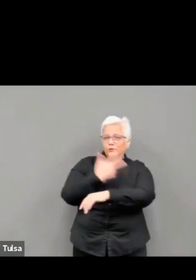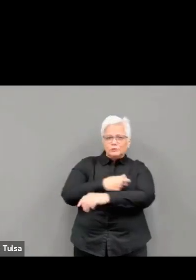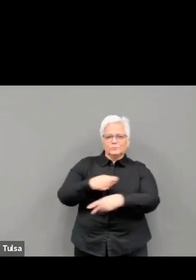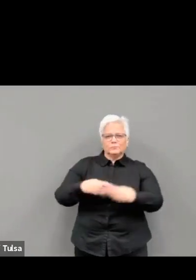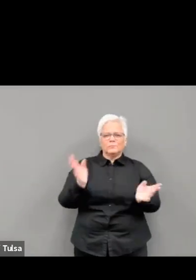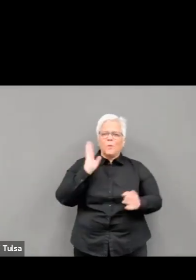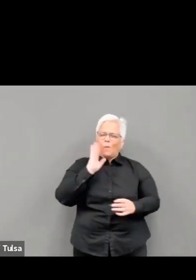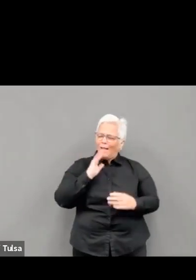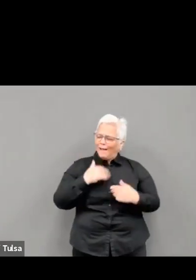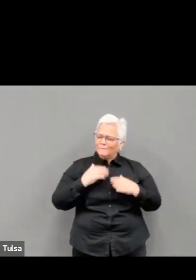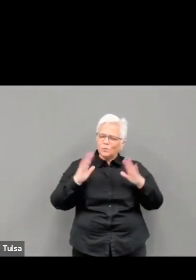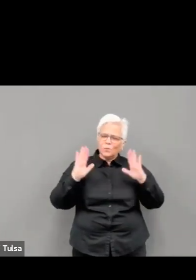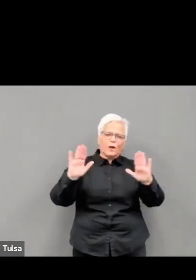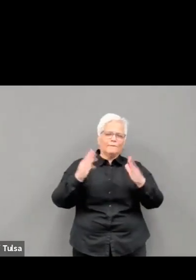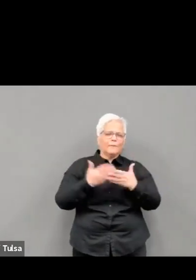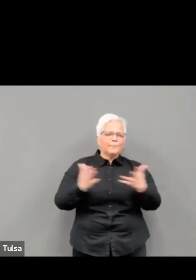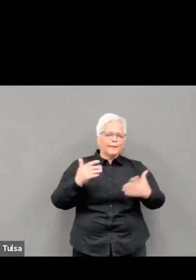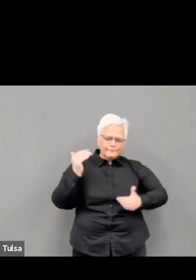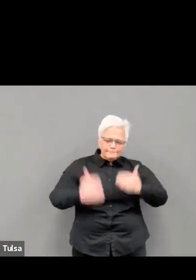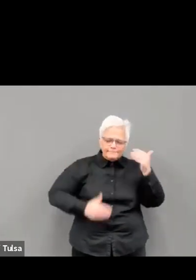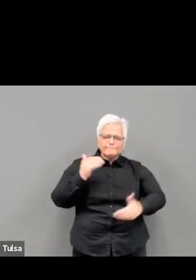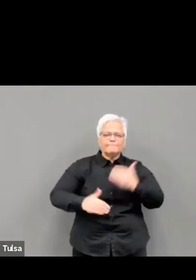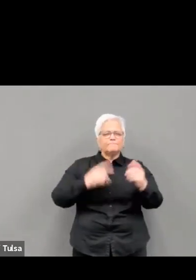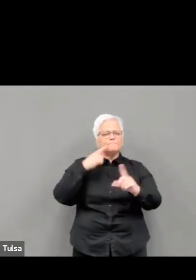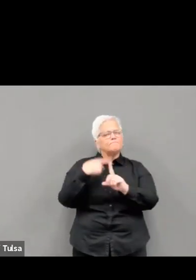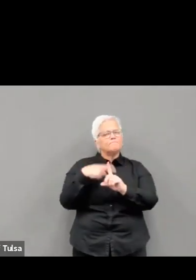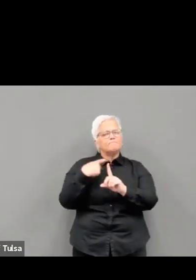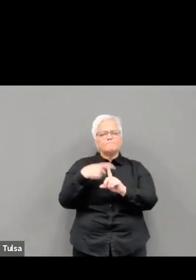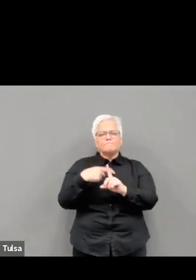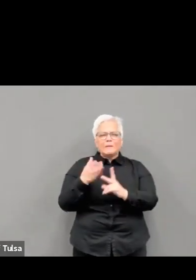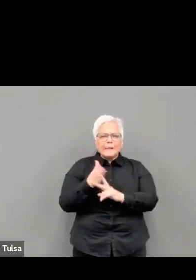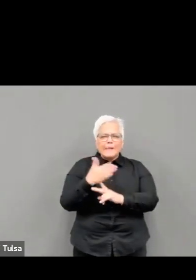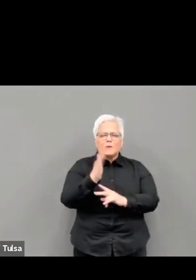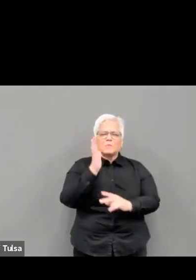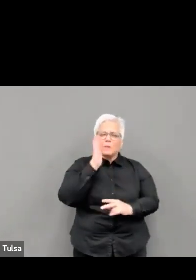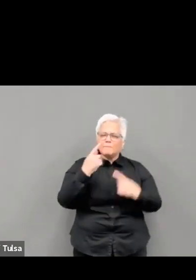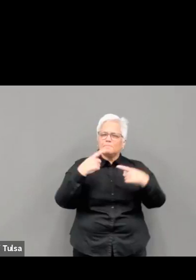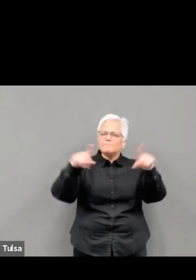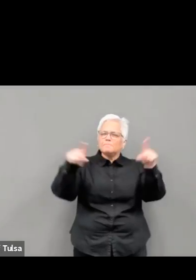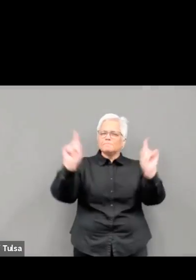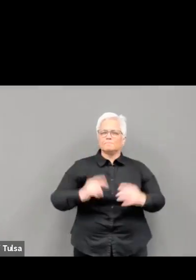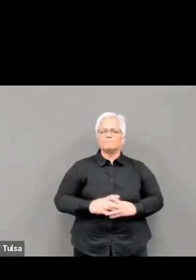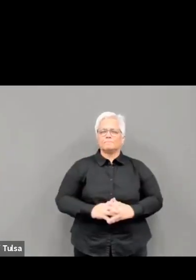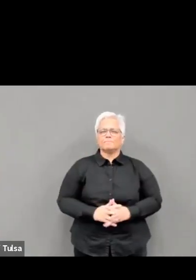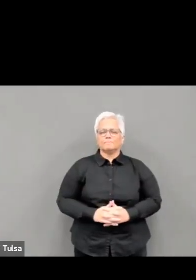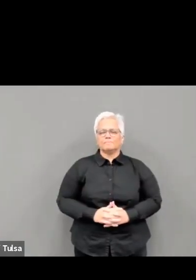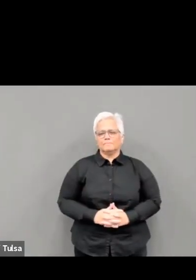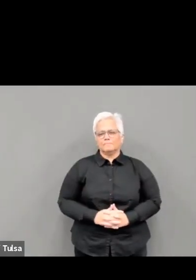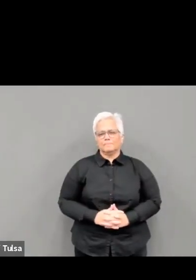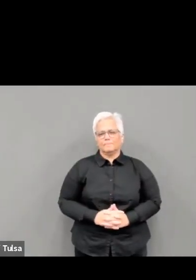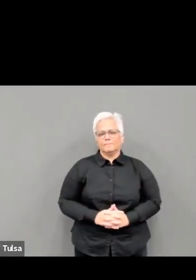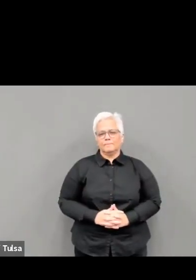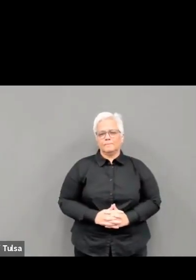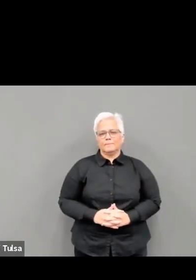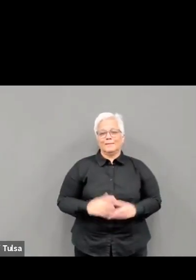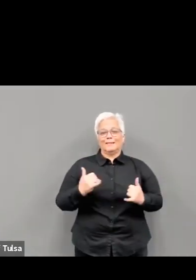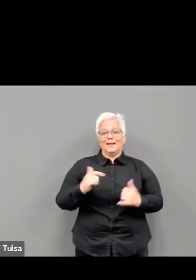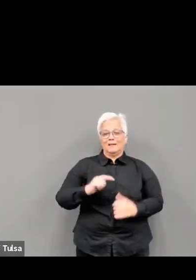store for our community moving forward. Now it's always an honor for me to turn it over to my colleague from Tulsa County,